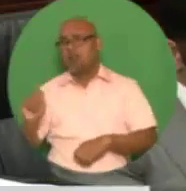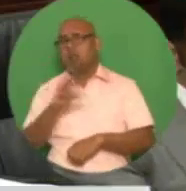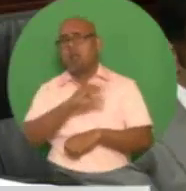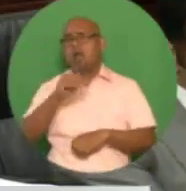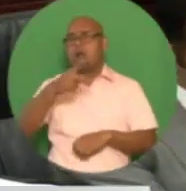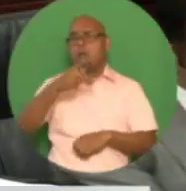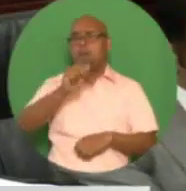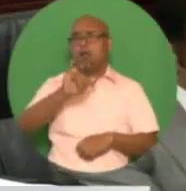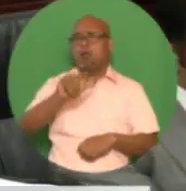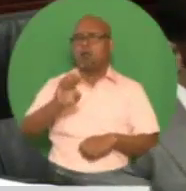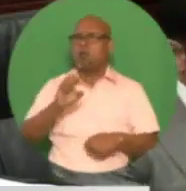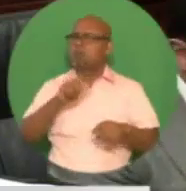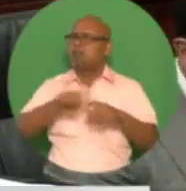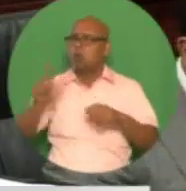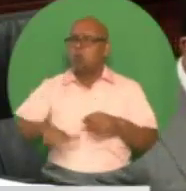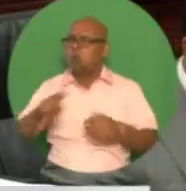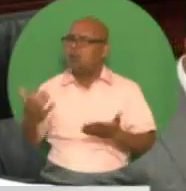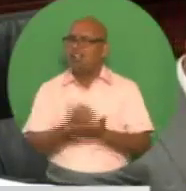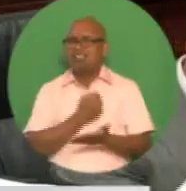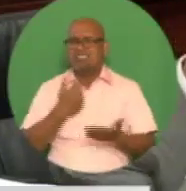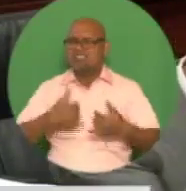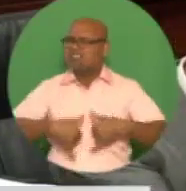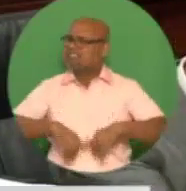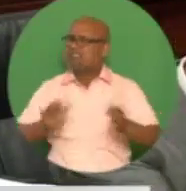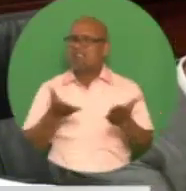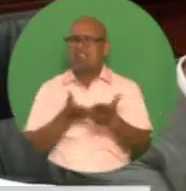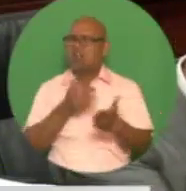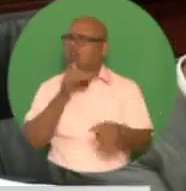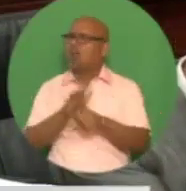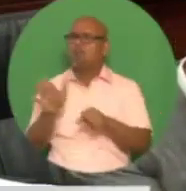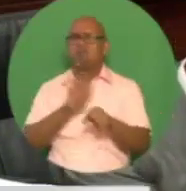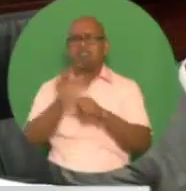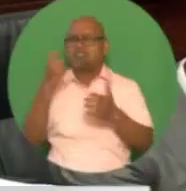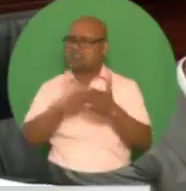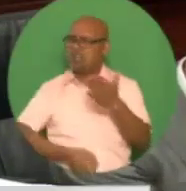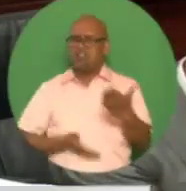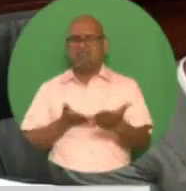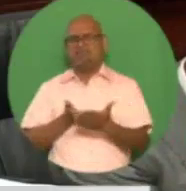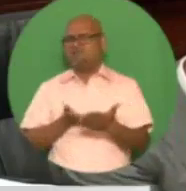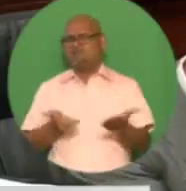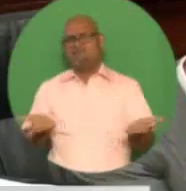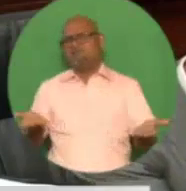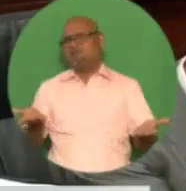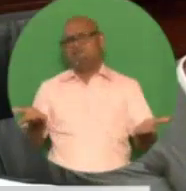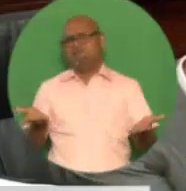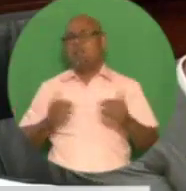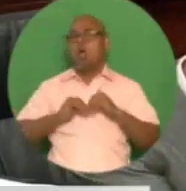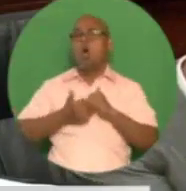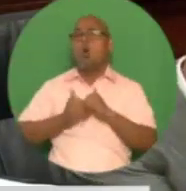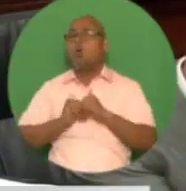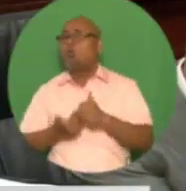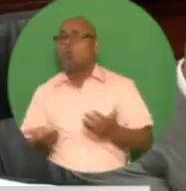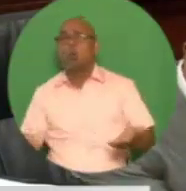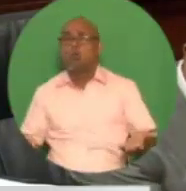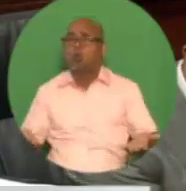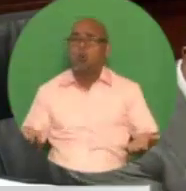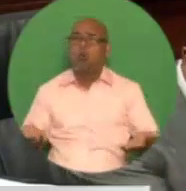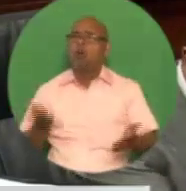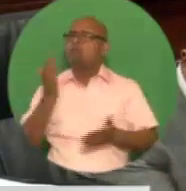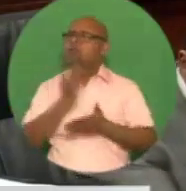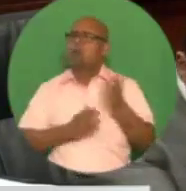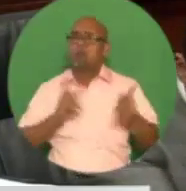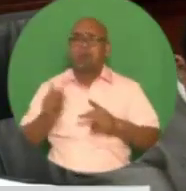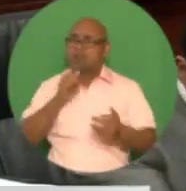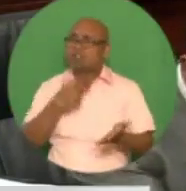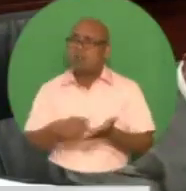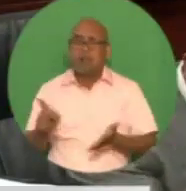our revenue administration continues to suffer from serious problems of governance, extensive non-compliance, and